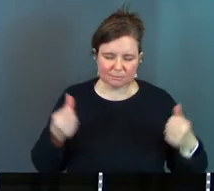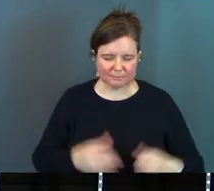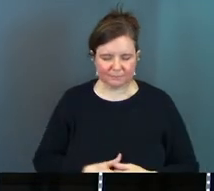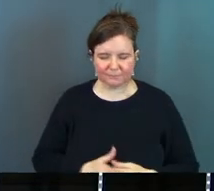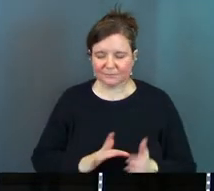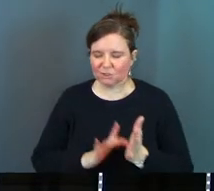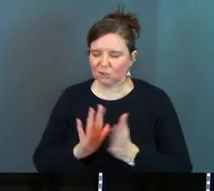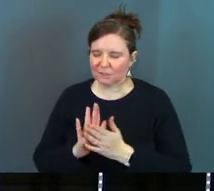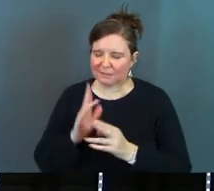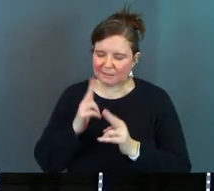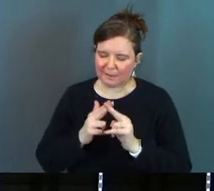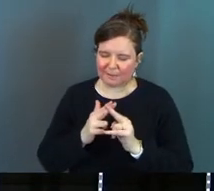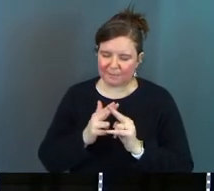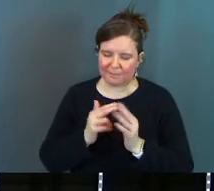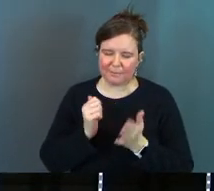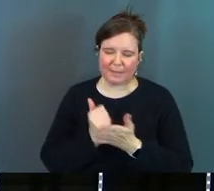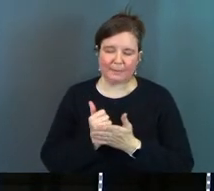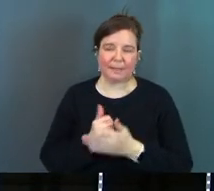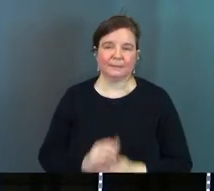in Jesus name